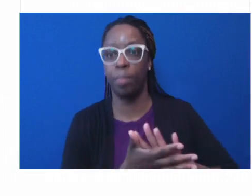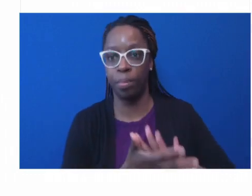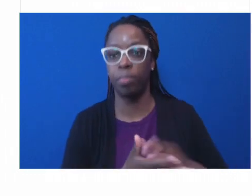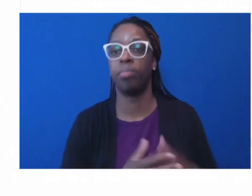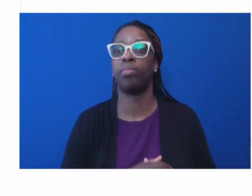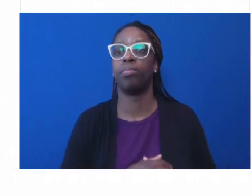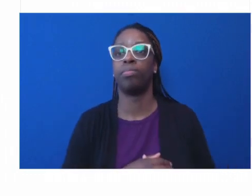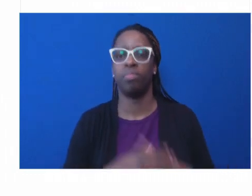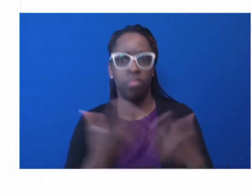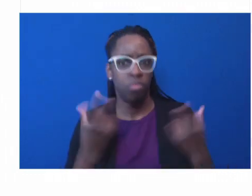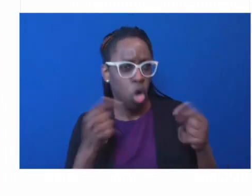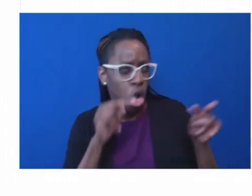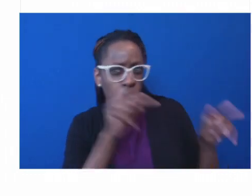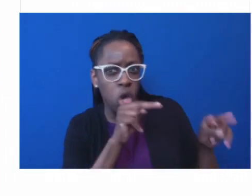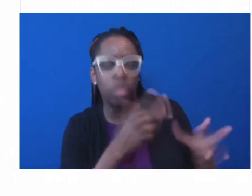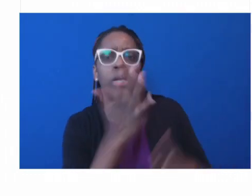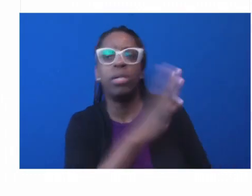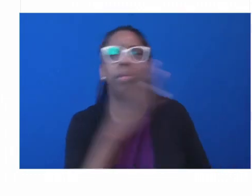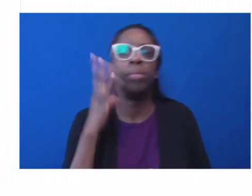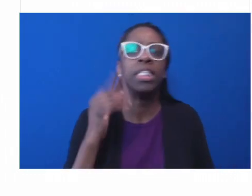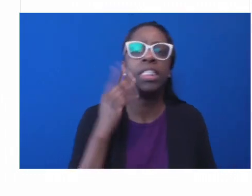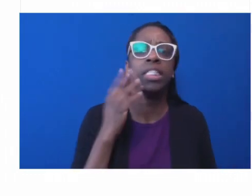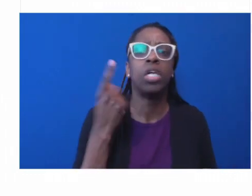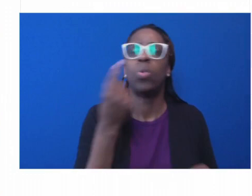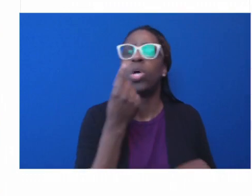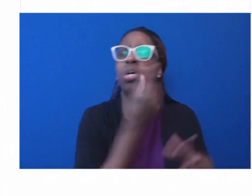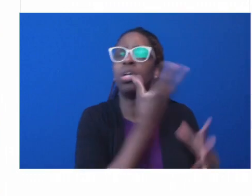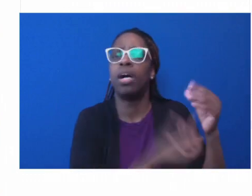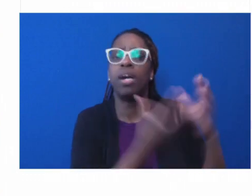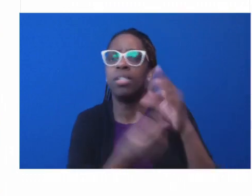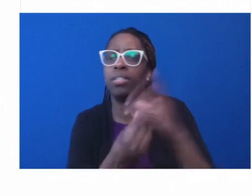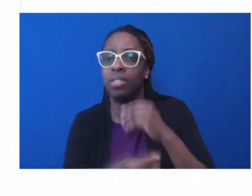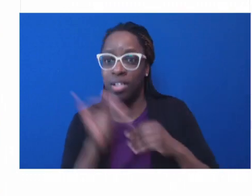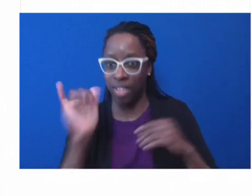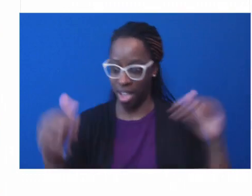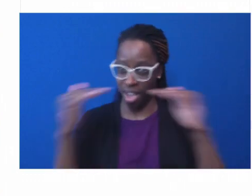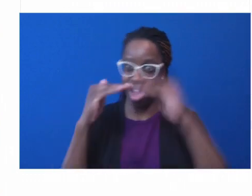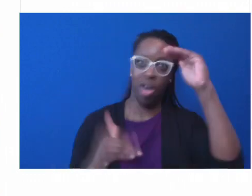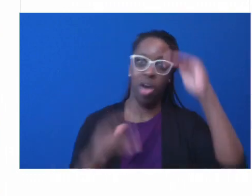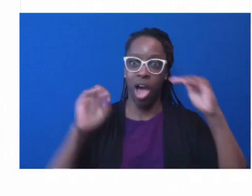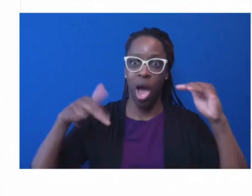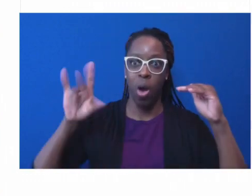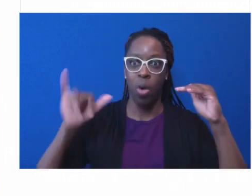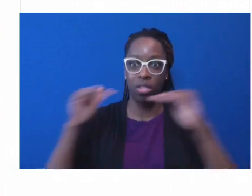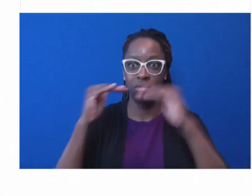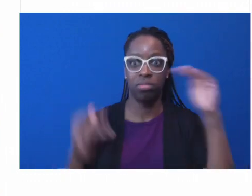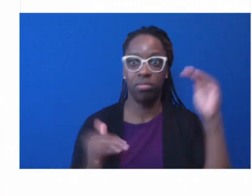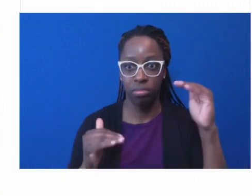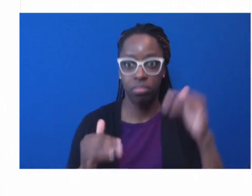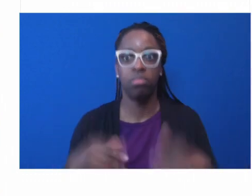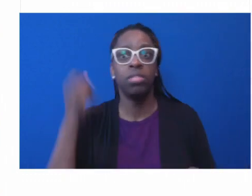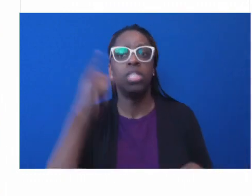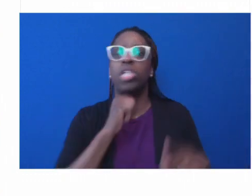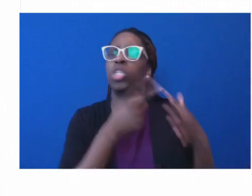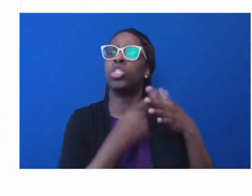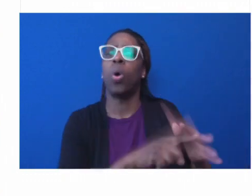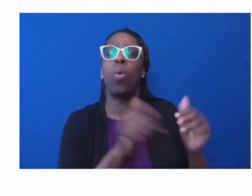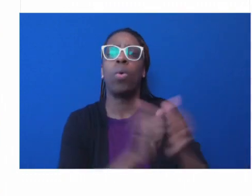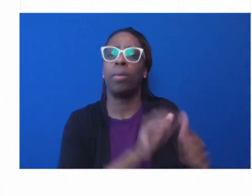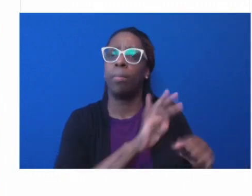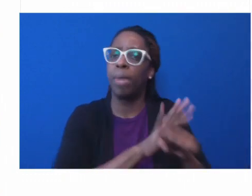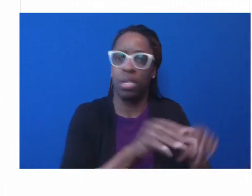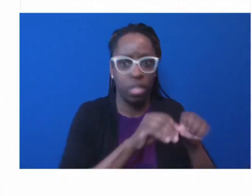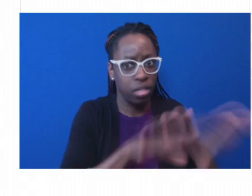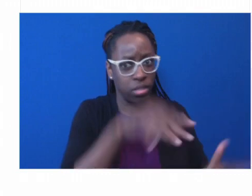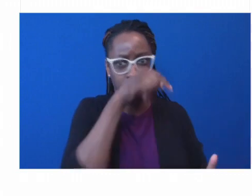inequities did not start with the pandemic, but yet it has been markedly accentuated and worsened by this pandemic. And yet,